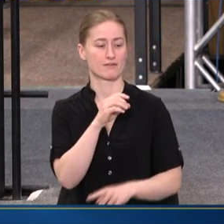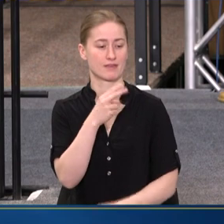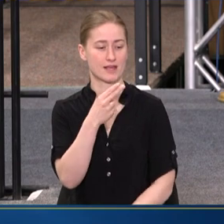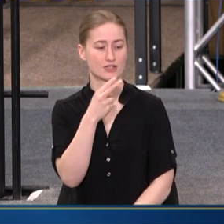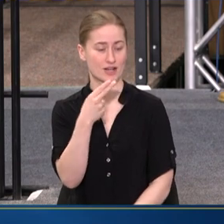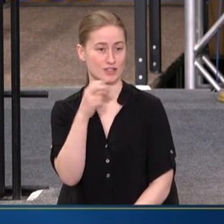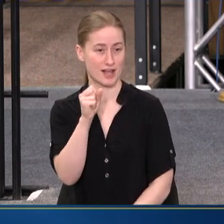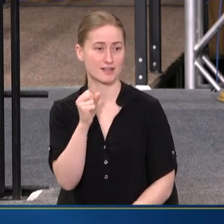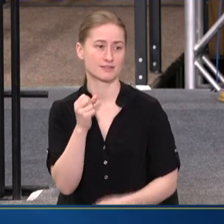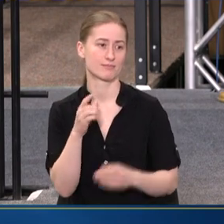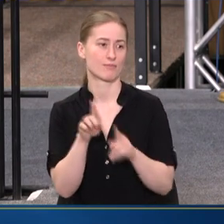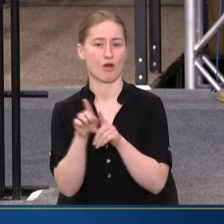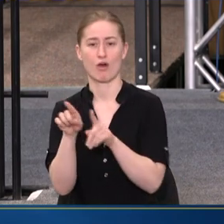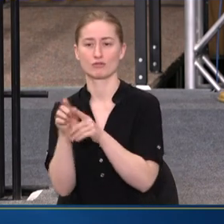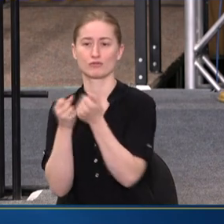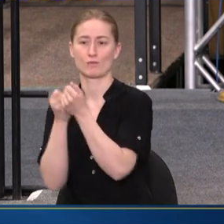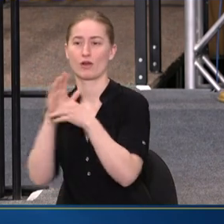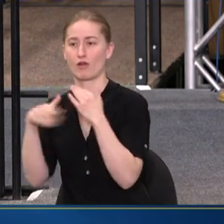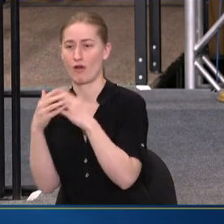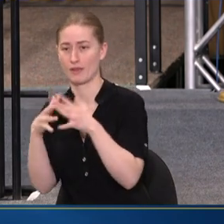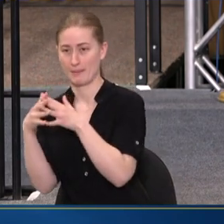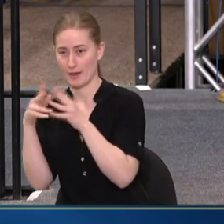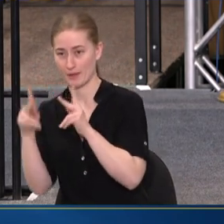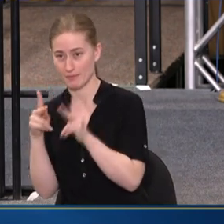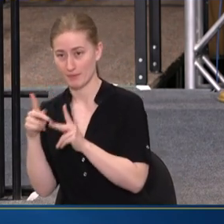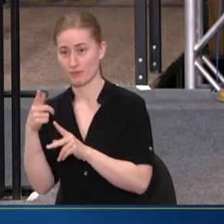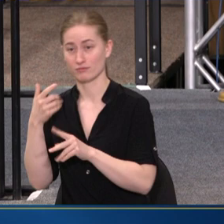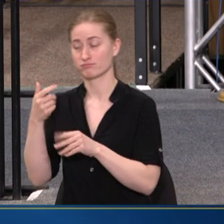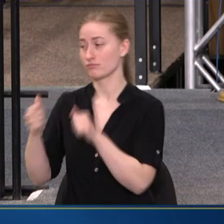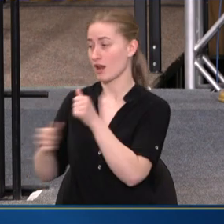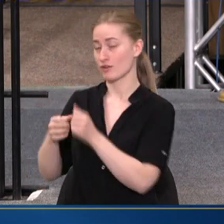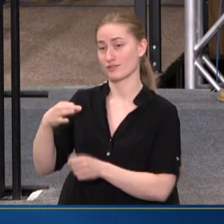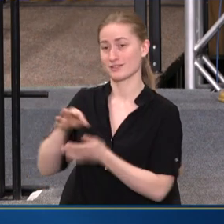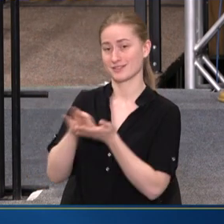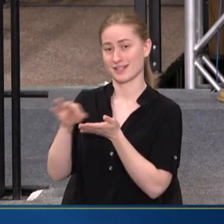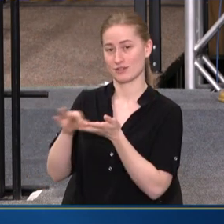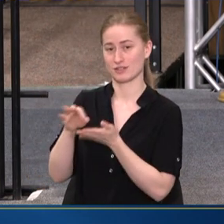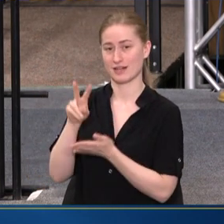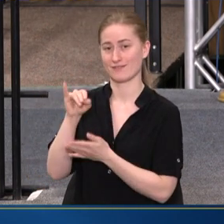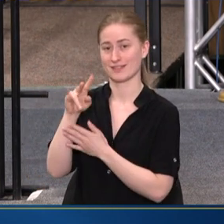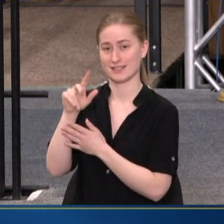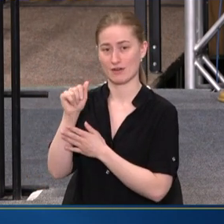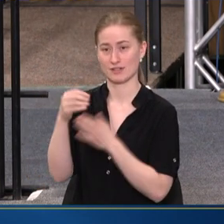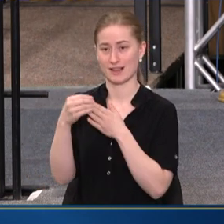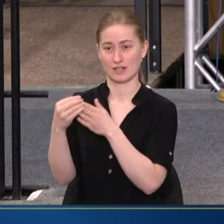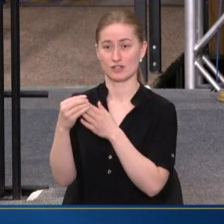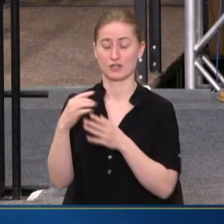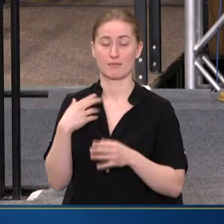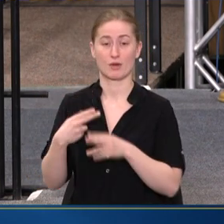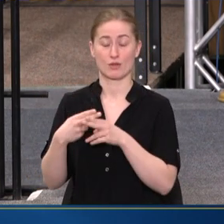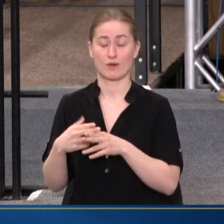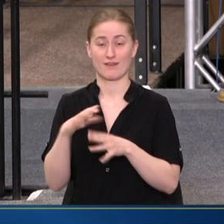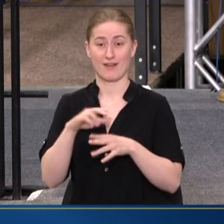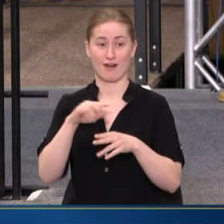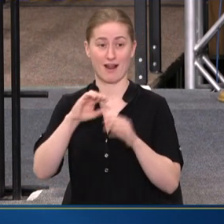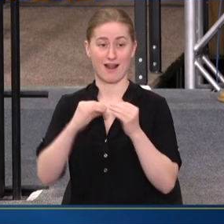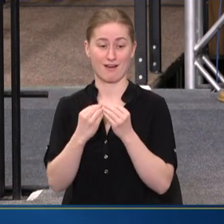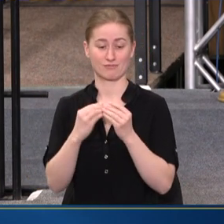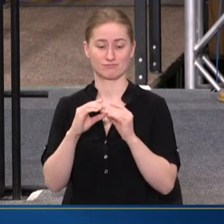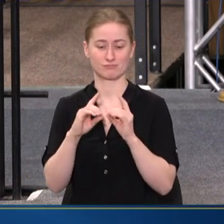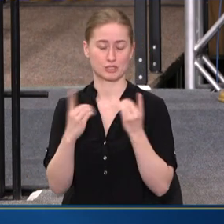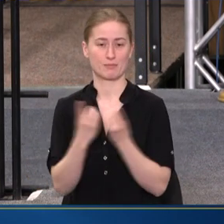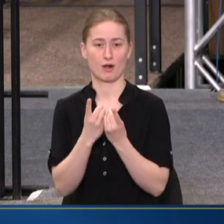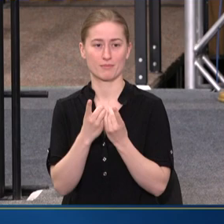ALL OF THE AMERICAN PEOPLE. UNDER SECRETARY BECERA'S LEADERSHIP, THE ENTIRE WEIGHT OF OUR DEPARTMENT HAS DRIVEN TOWARDS